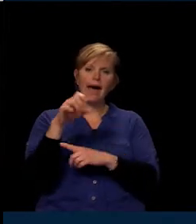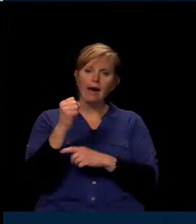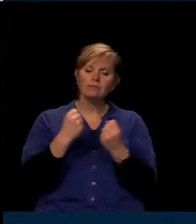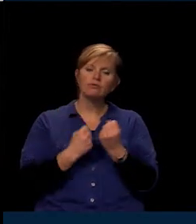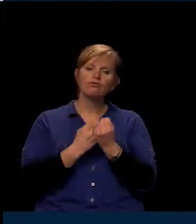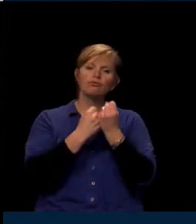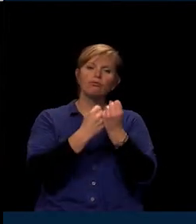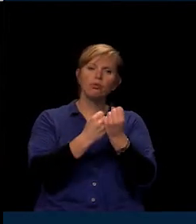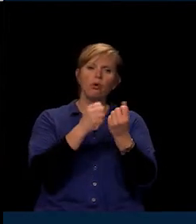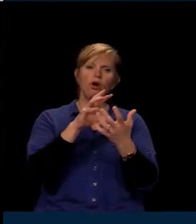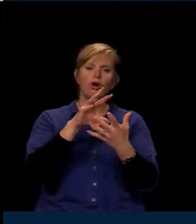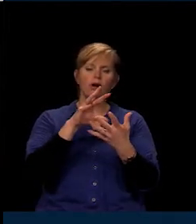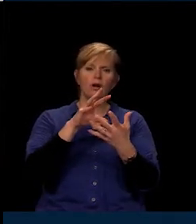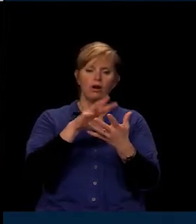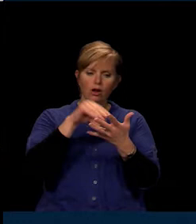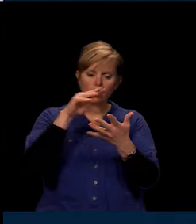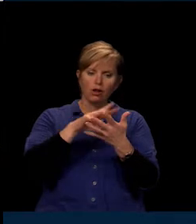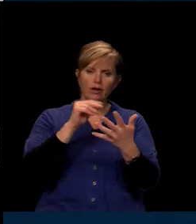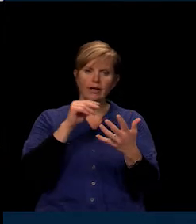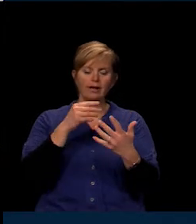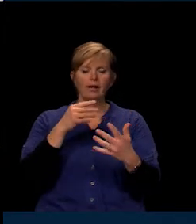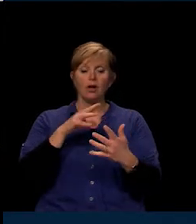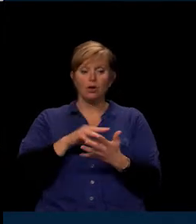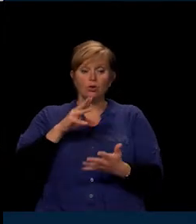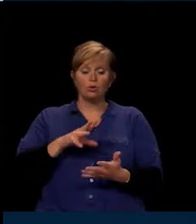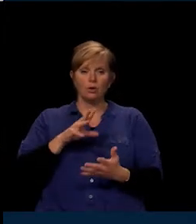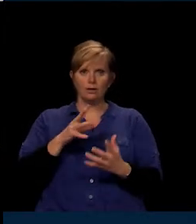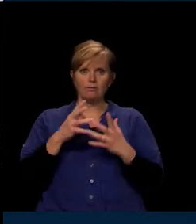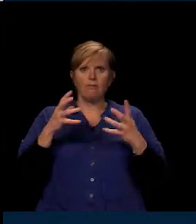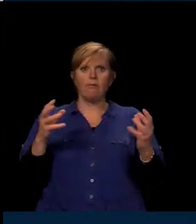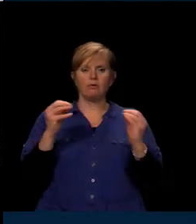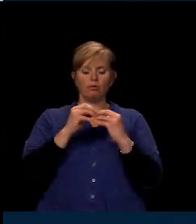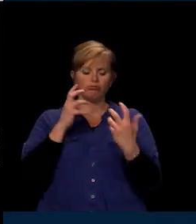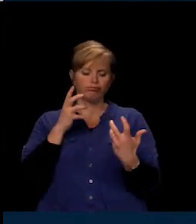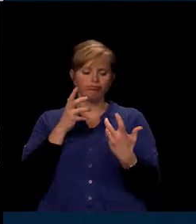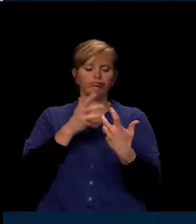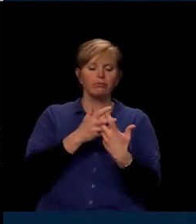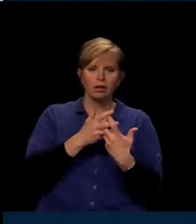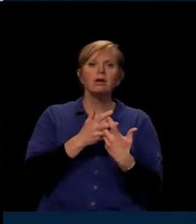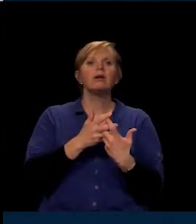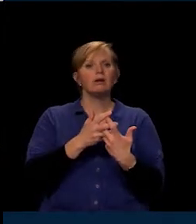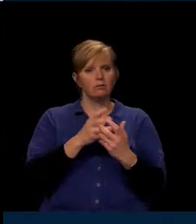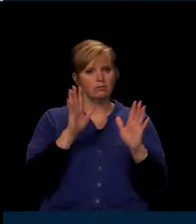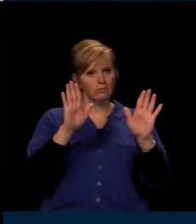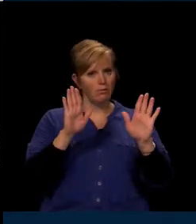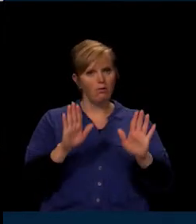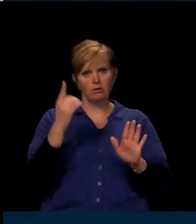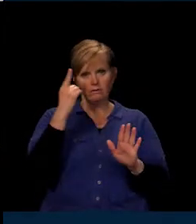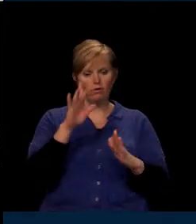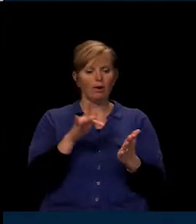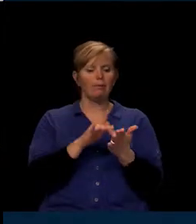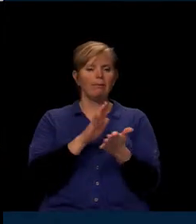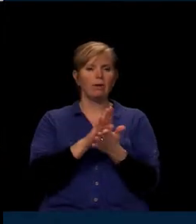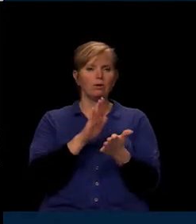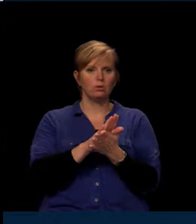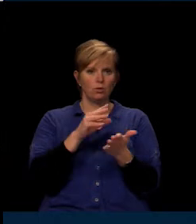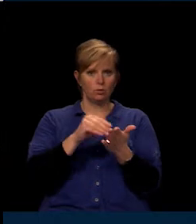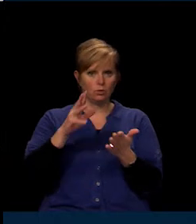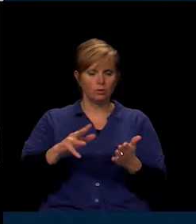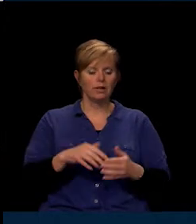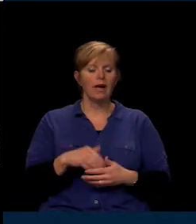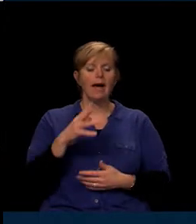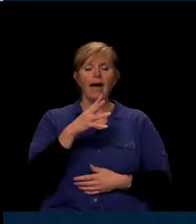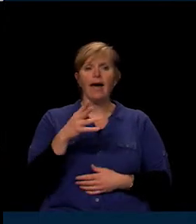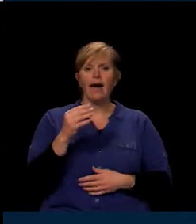is unmatched with any other type of device and is very much suited for the middle school student. And finally, the portability of the device